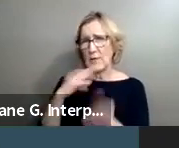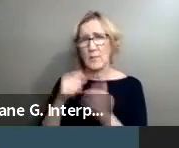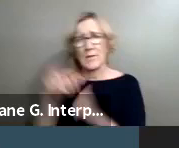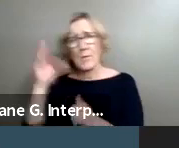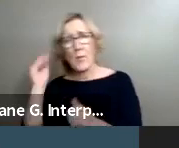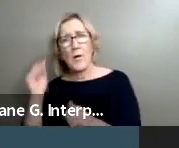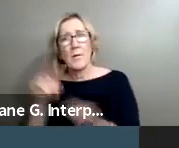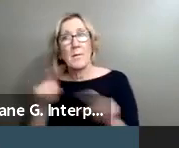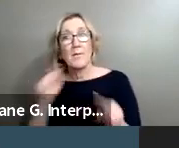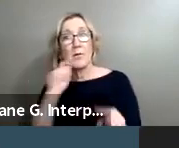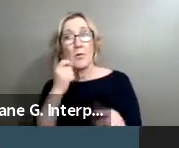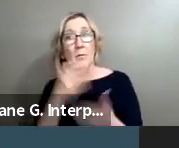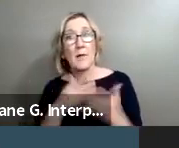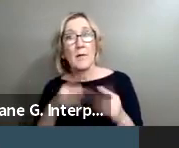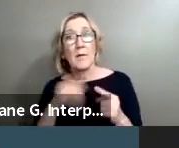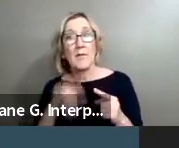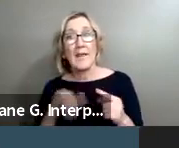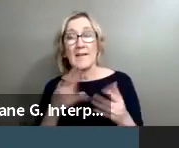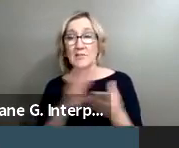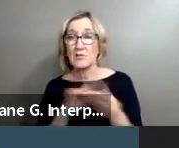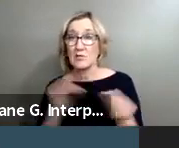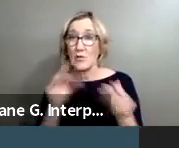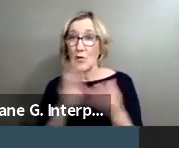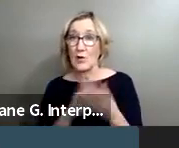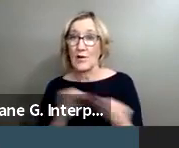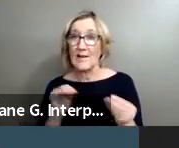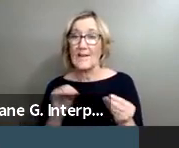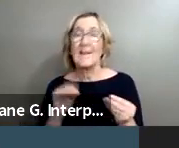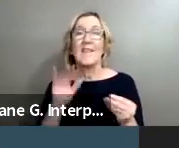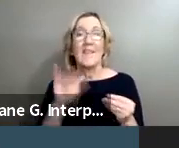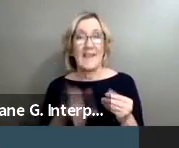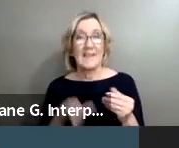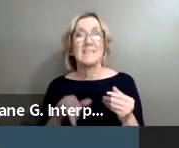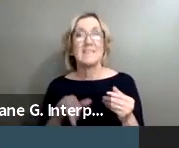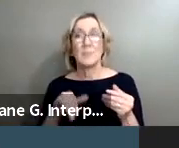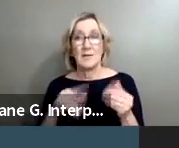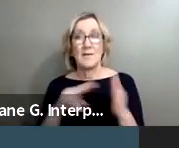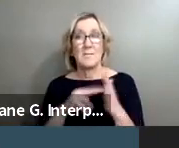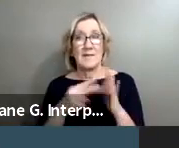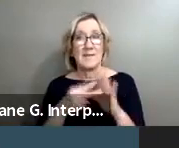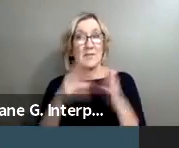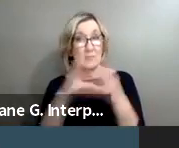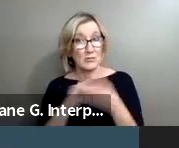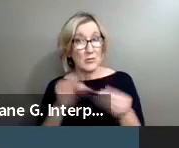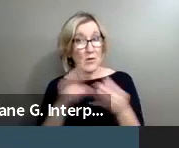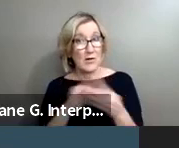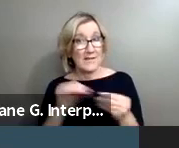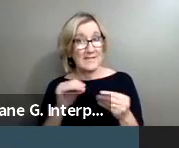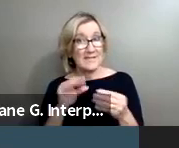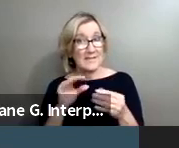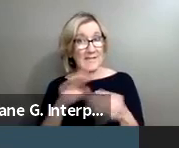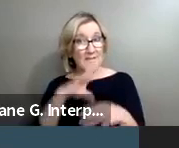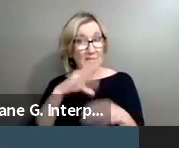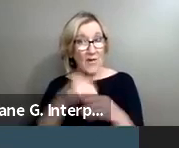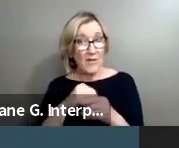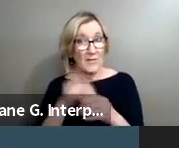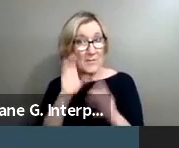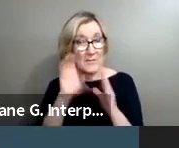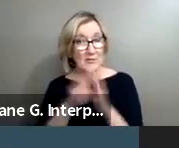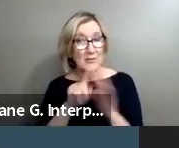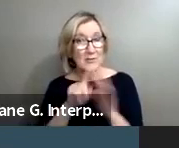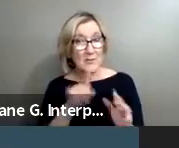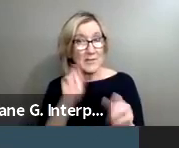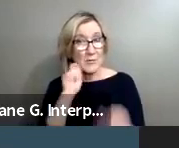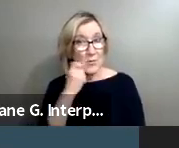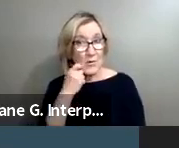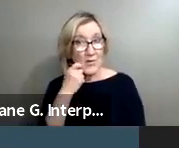really cool part about this is the story. And that's the reoccurring theme here. It's like the stories behind pictures are super, super cool. And